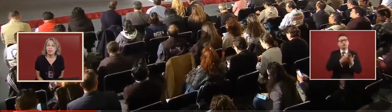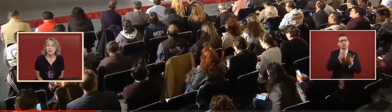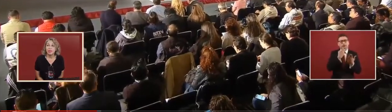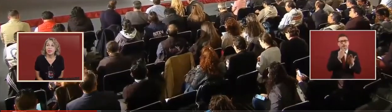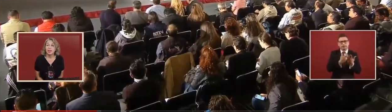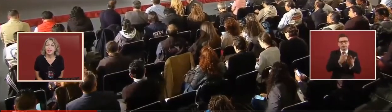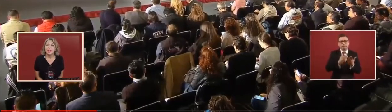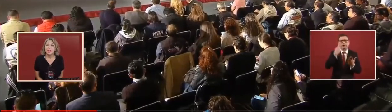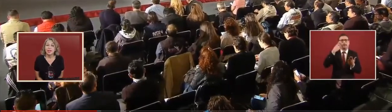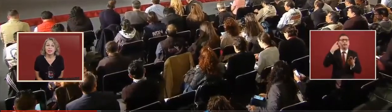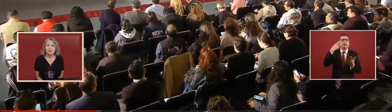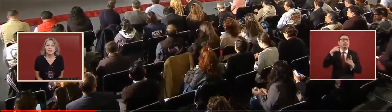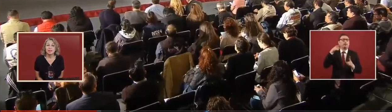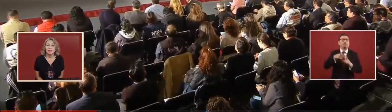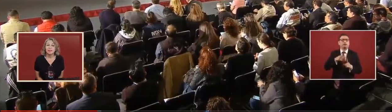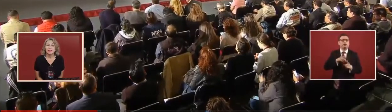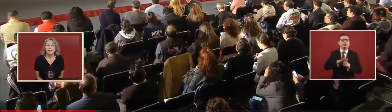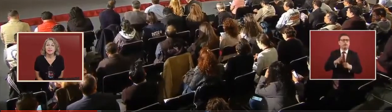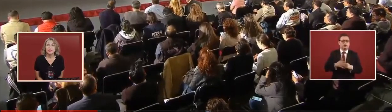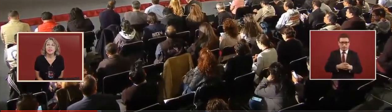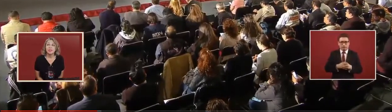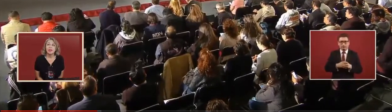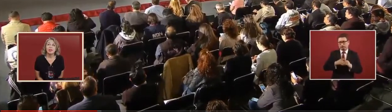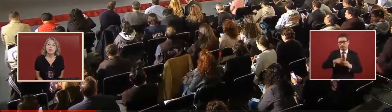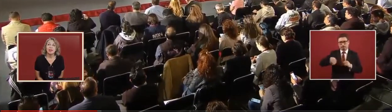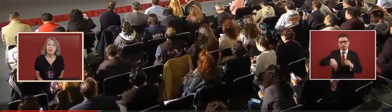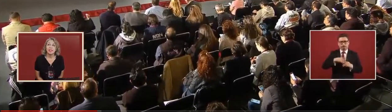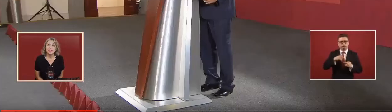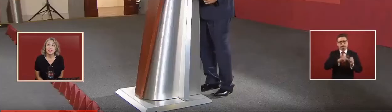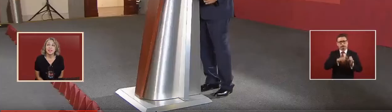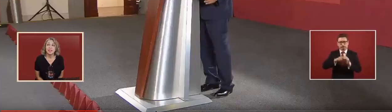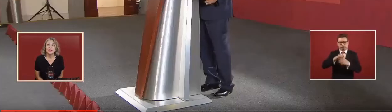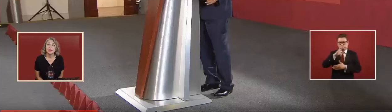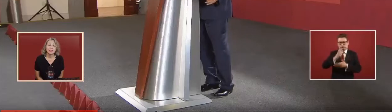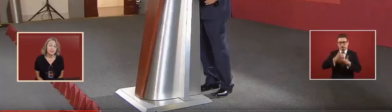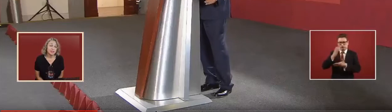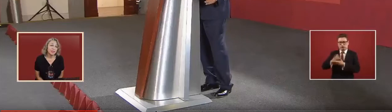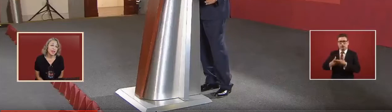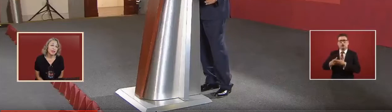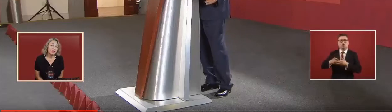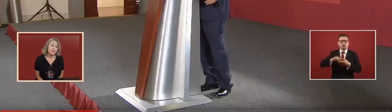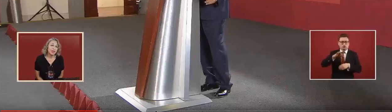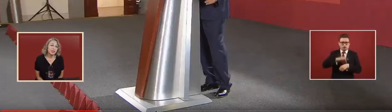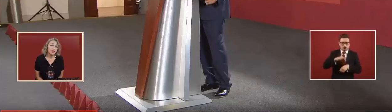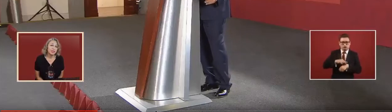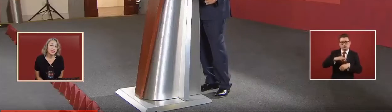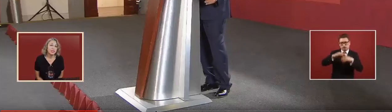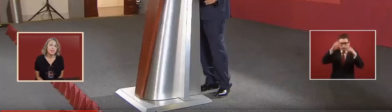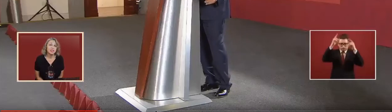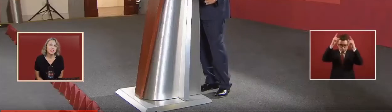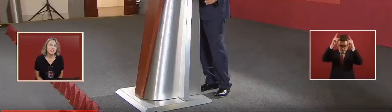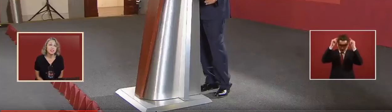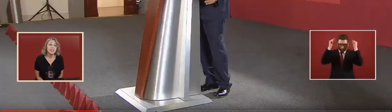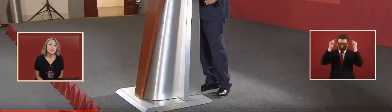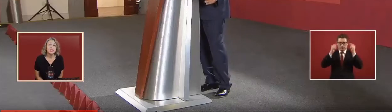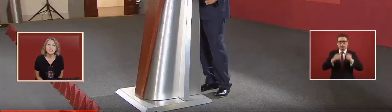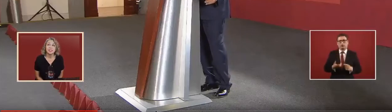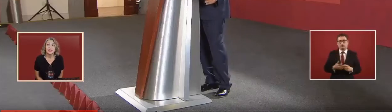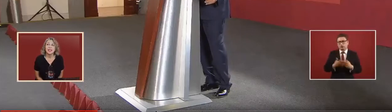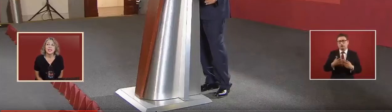for the contracting of doctors and nurses and specialists